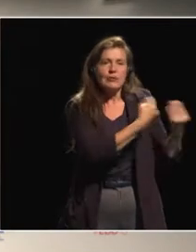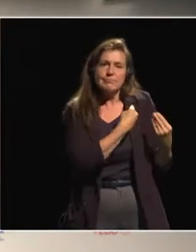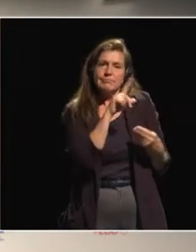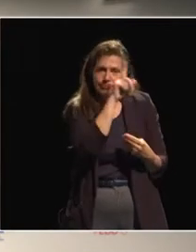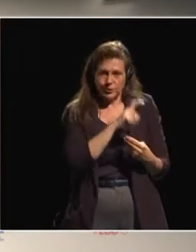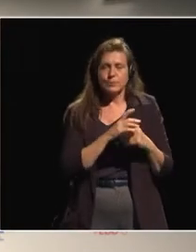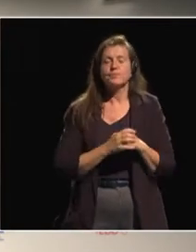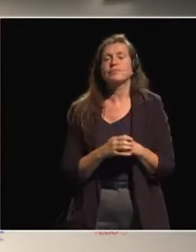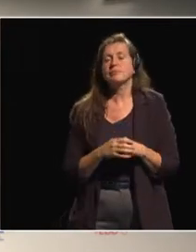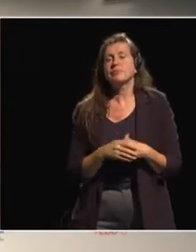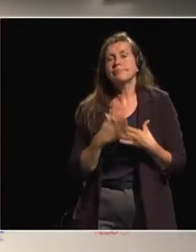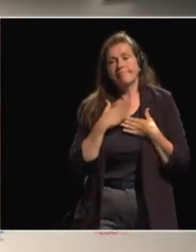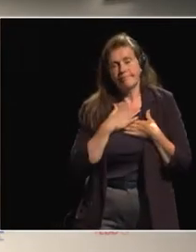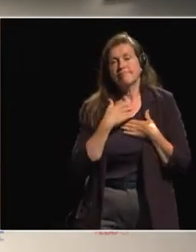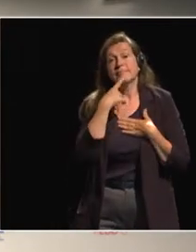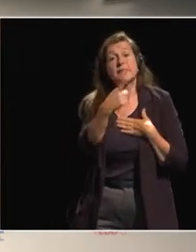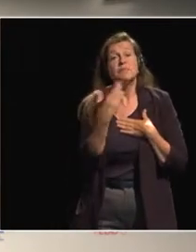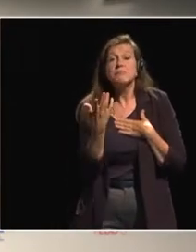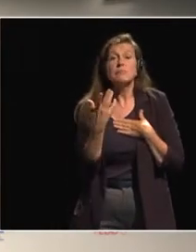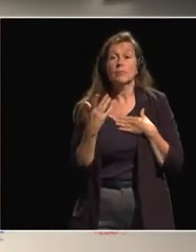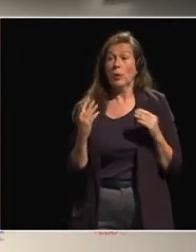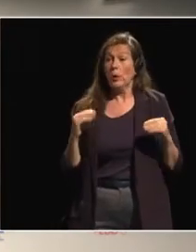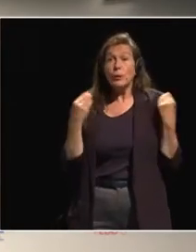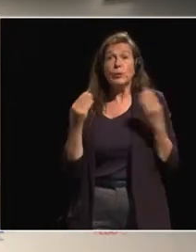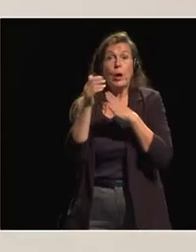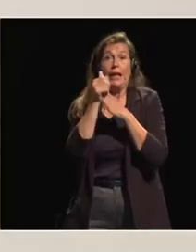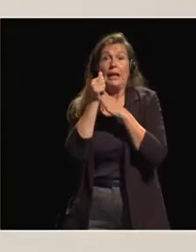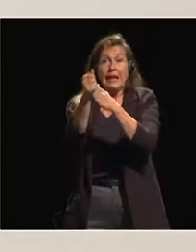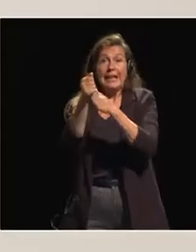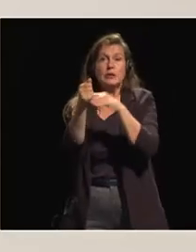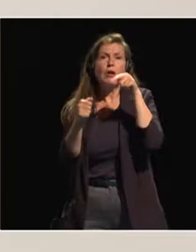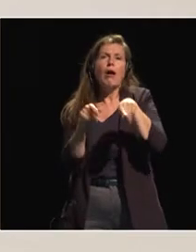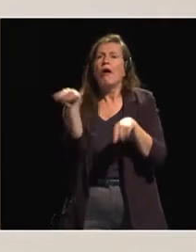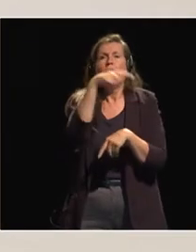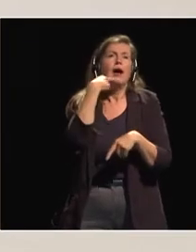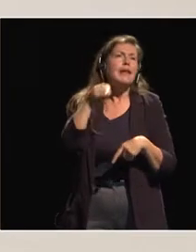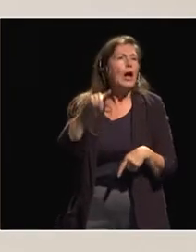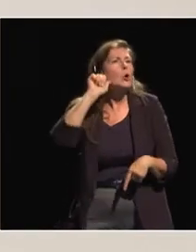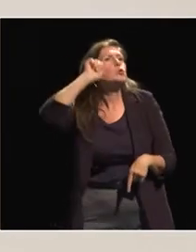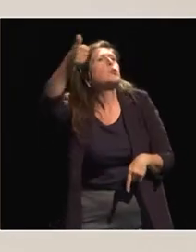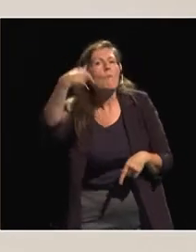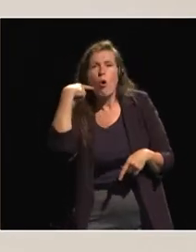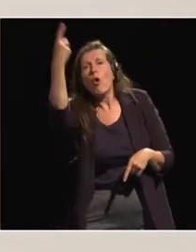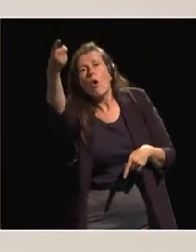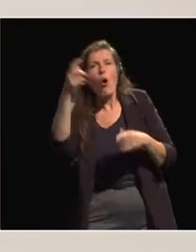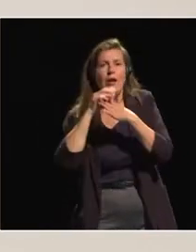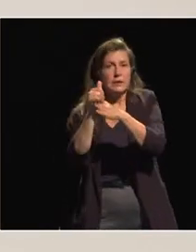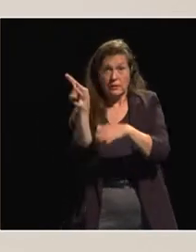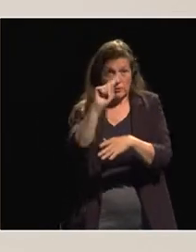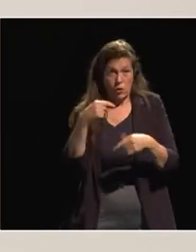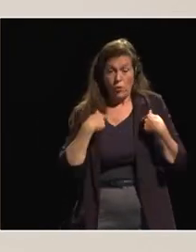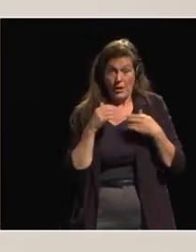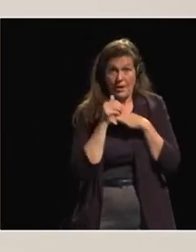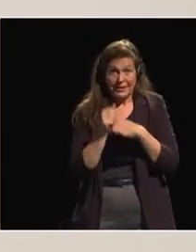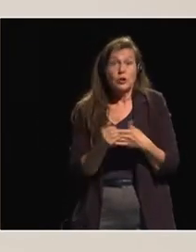I would say young leaders are not leaders of tomorrow, as everybody says. We are leaders of today and